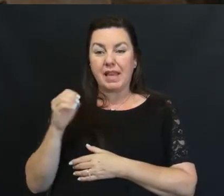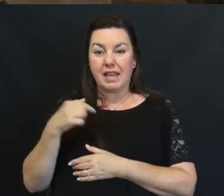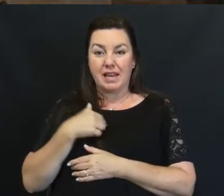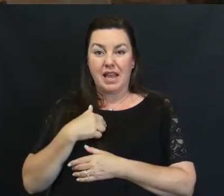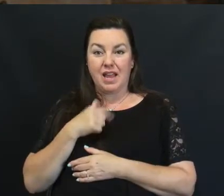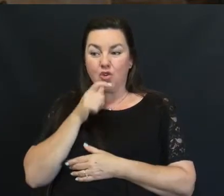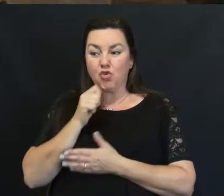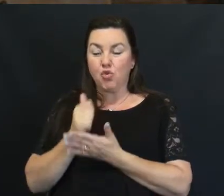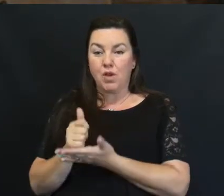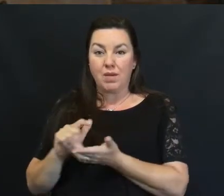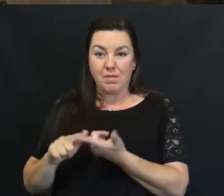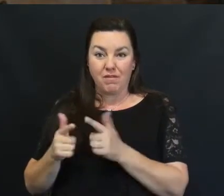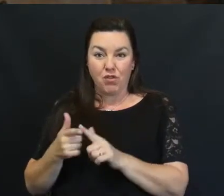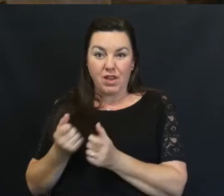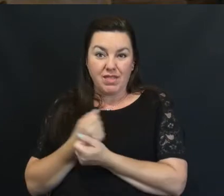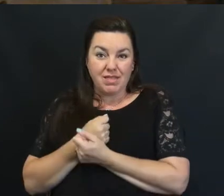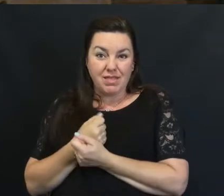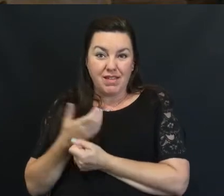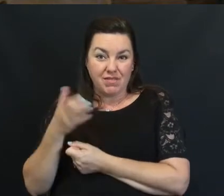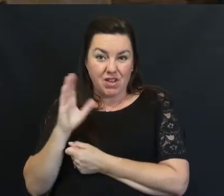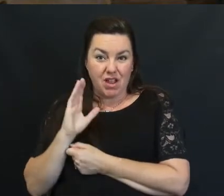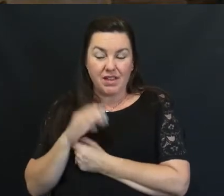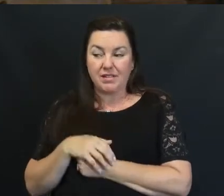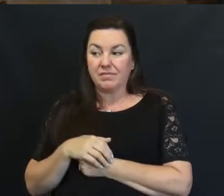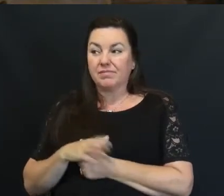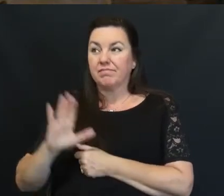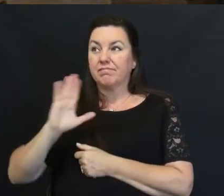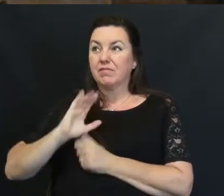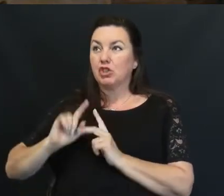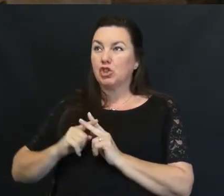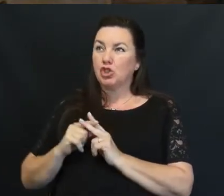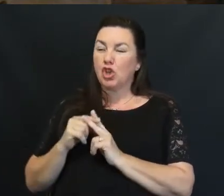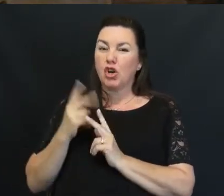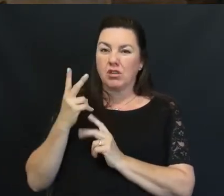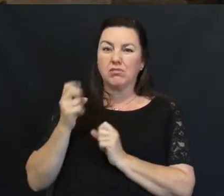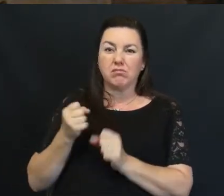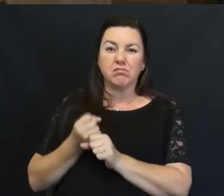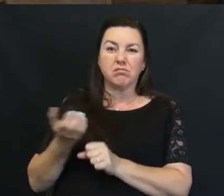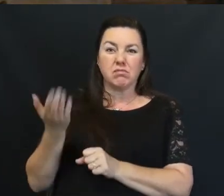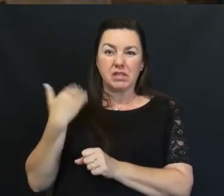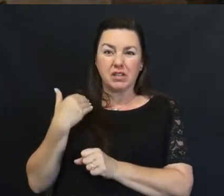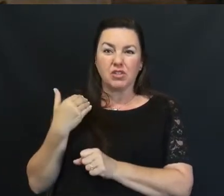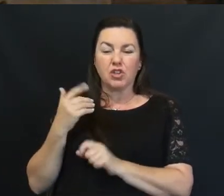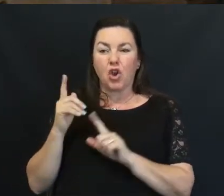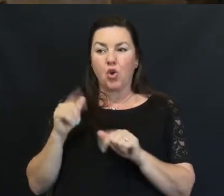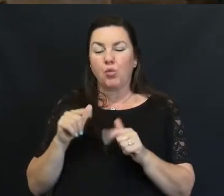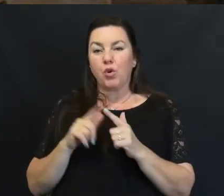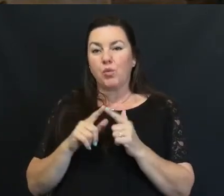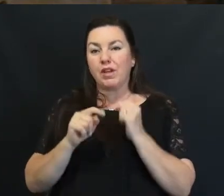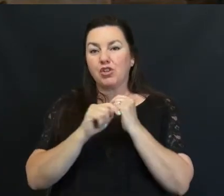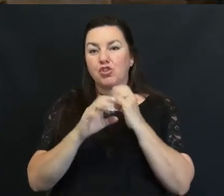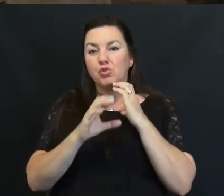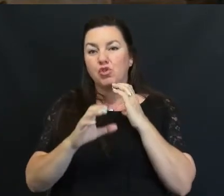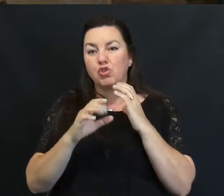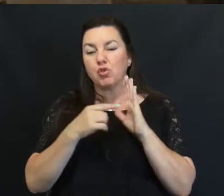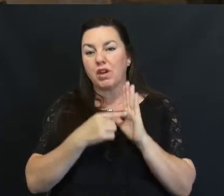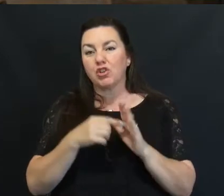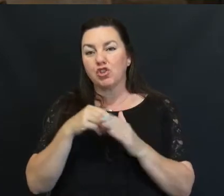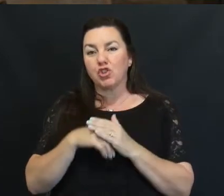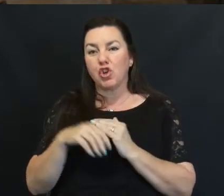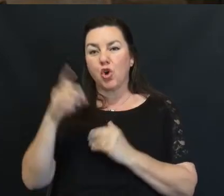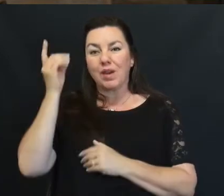friend Who loves God This all started a couple of years ago When Mike and I went to a truck show In Dallas, Texas